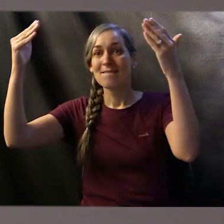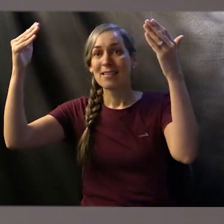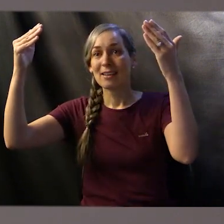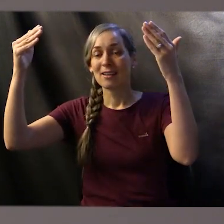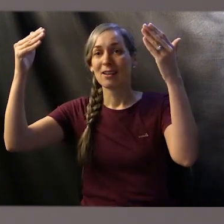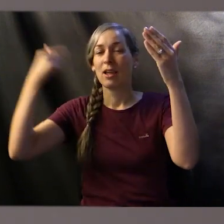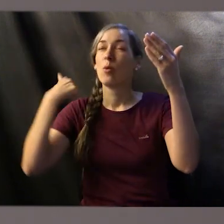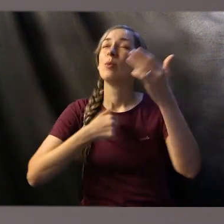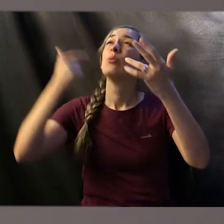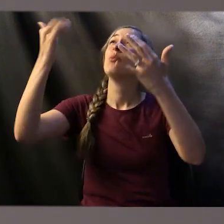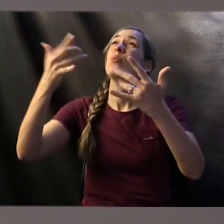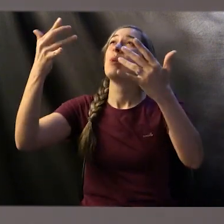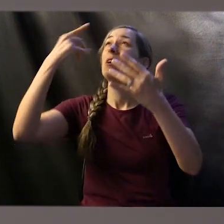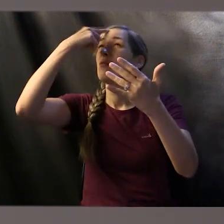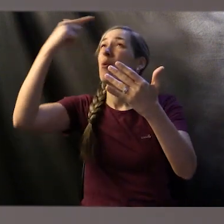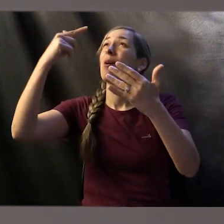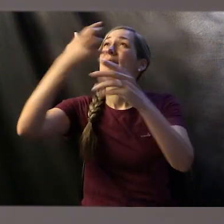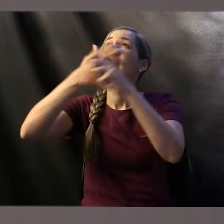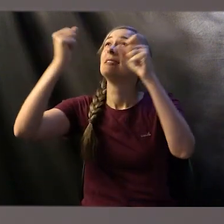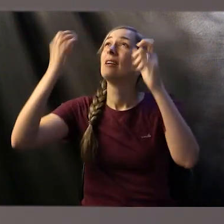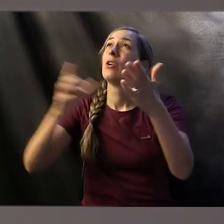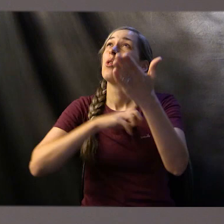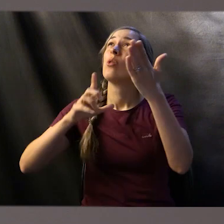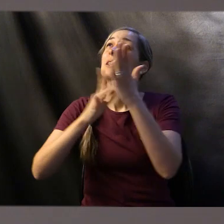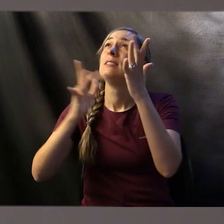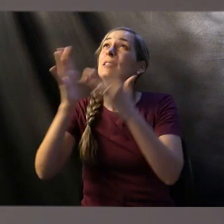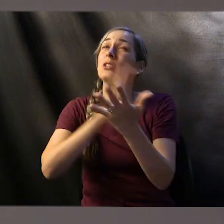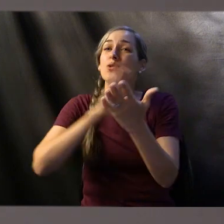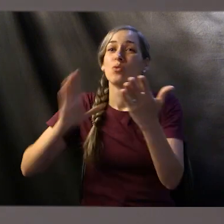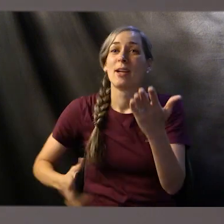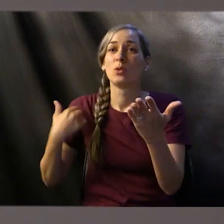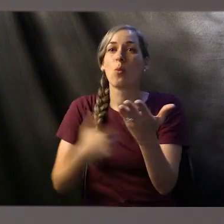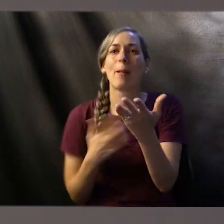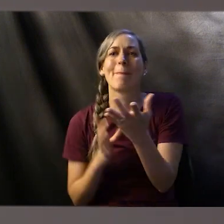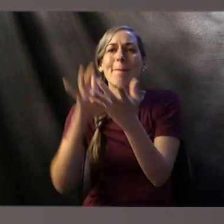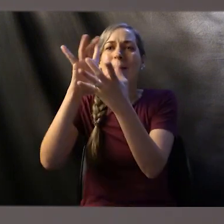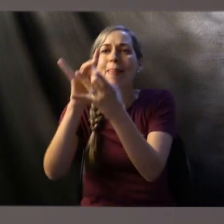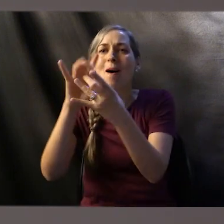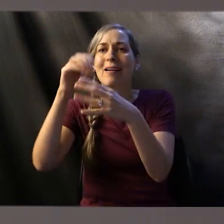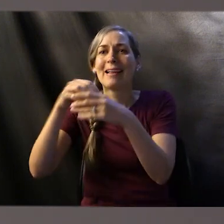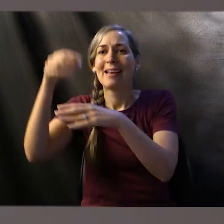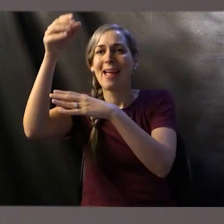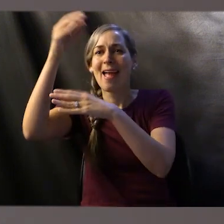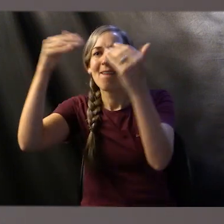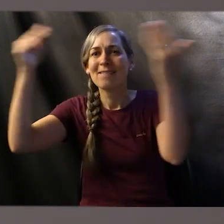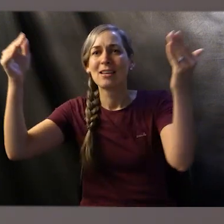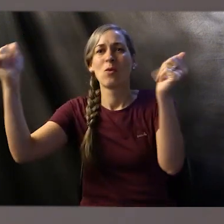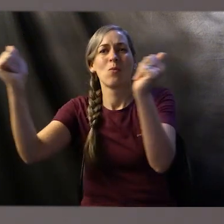Lord Jesus Christ. Our citizenship is found in heaven. Our citizenship is with the Lord.